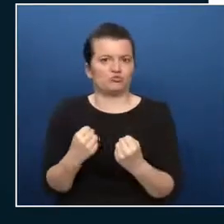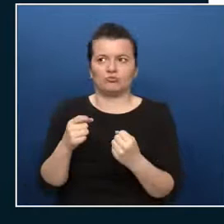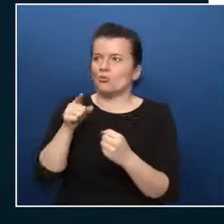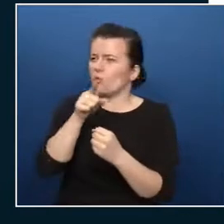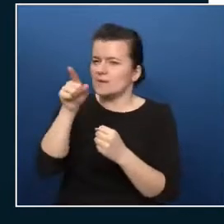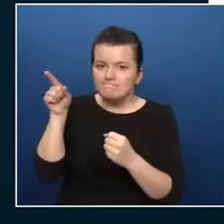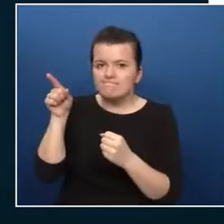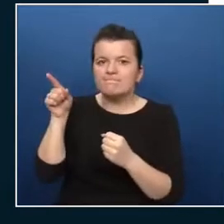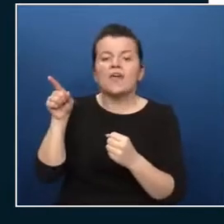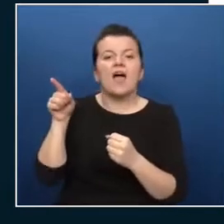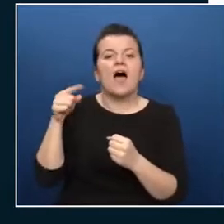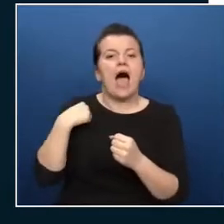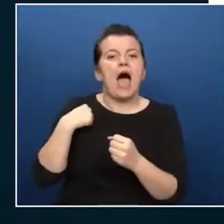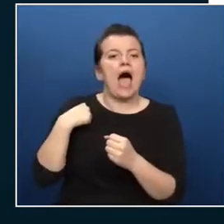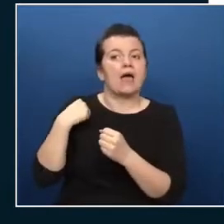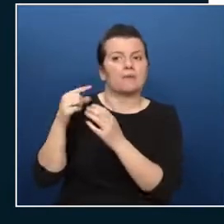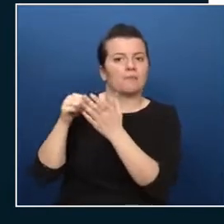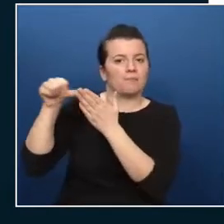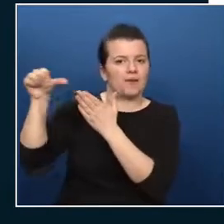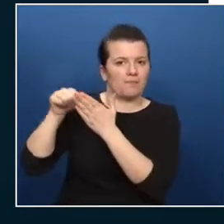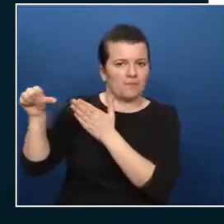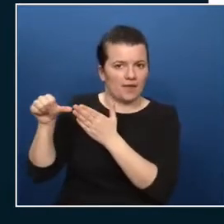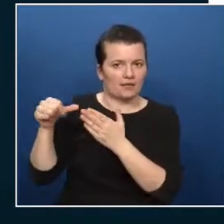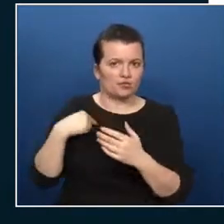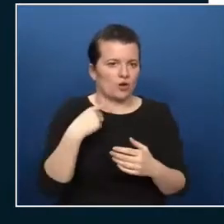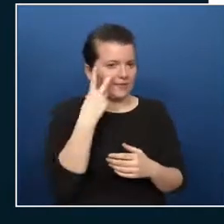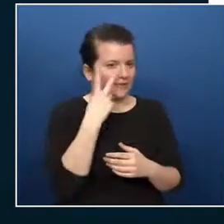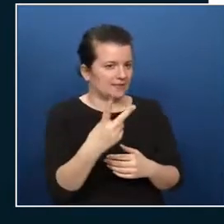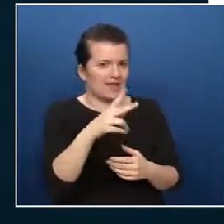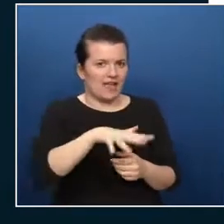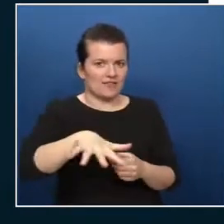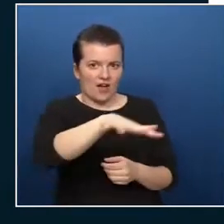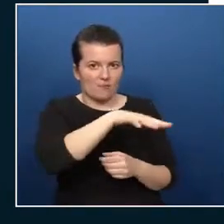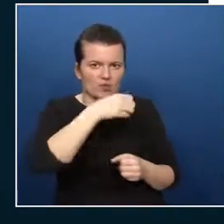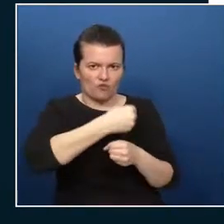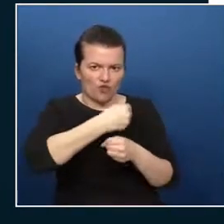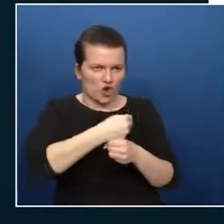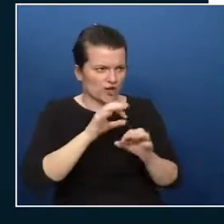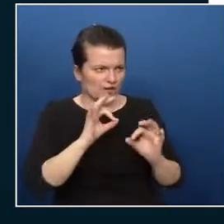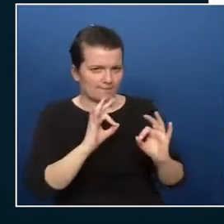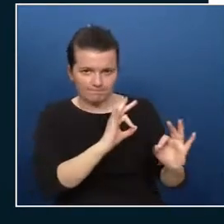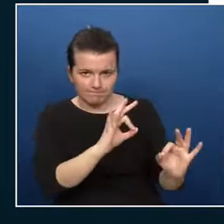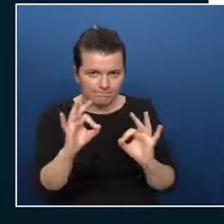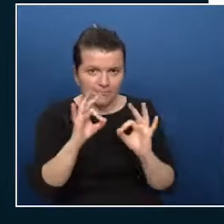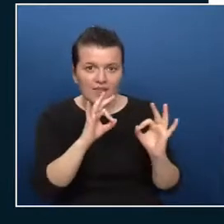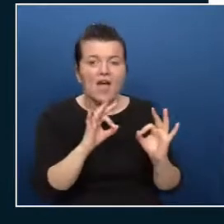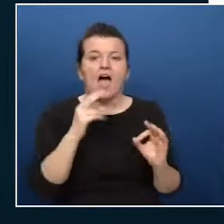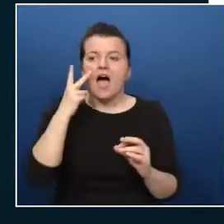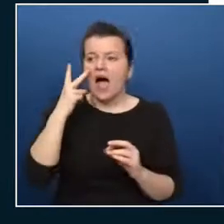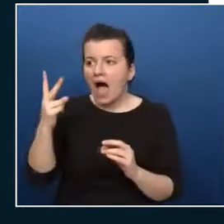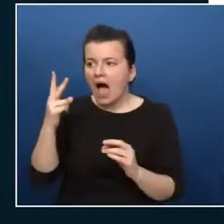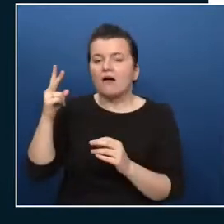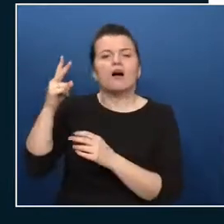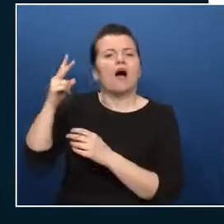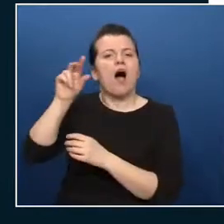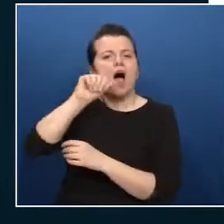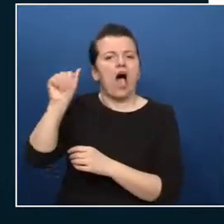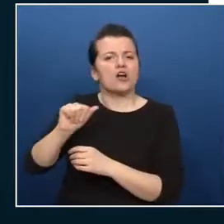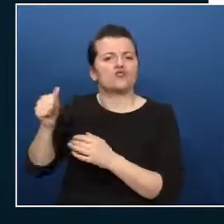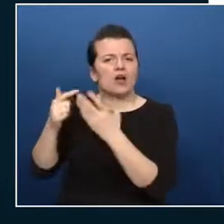collecting the requirements of your workload or your environment and then you can use the Azure pricing calculator to estimate